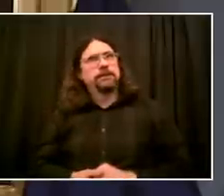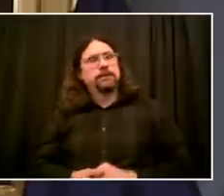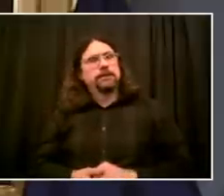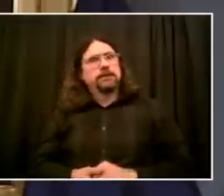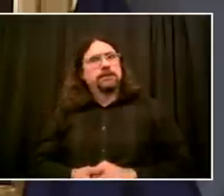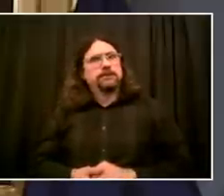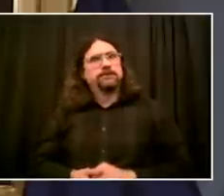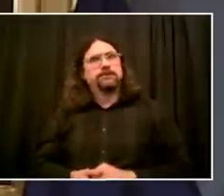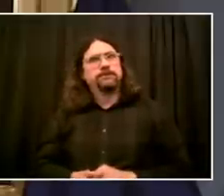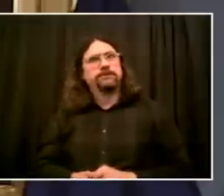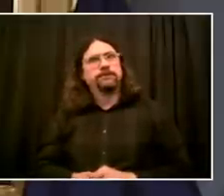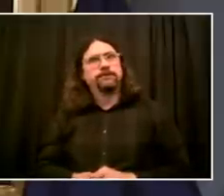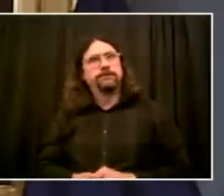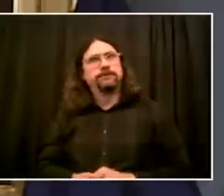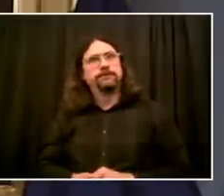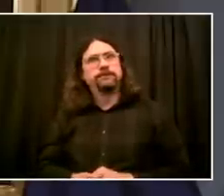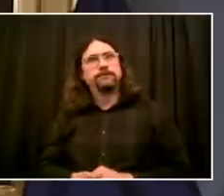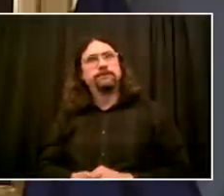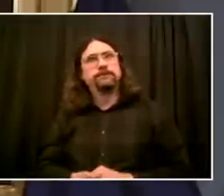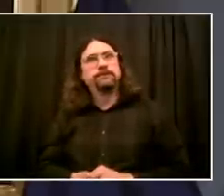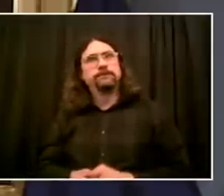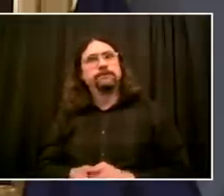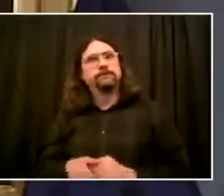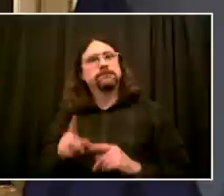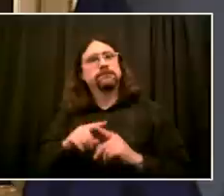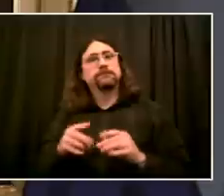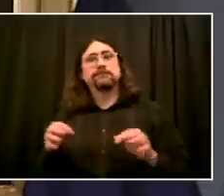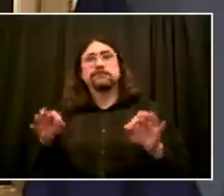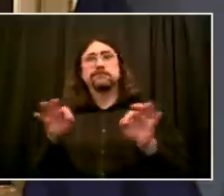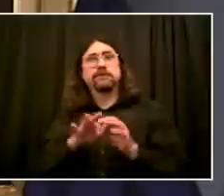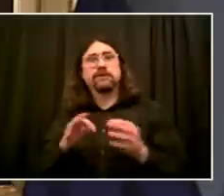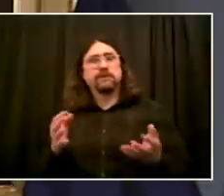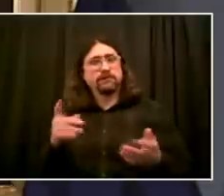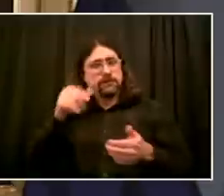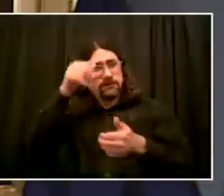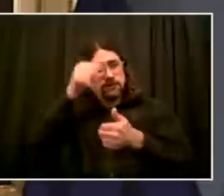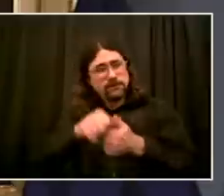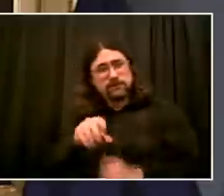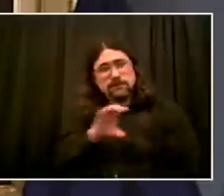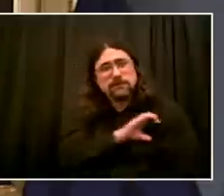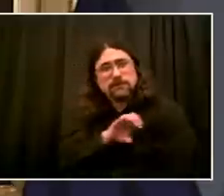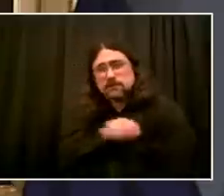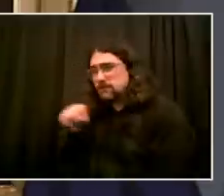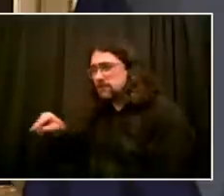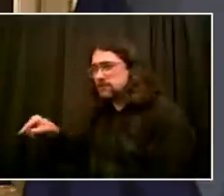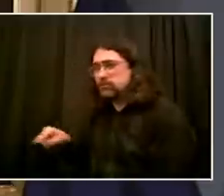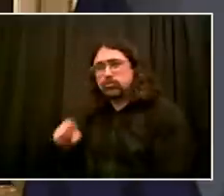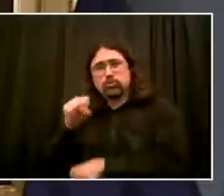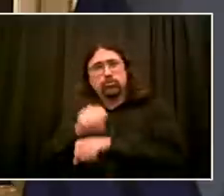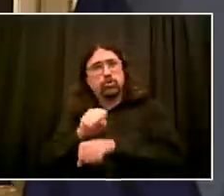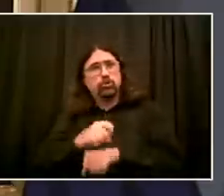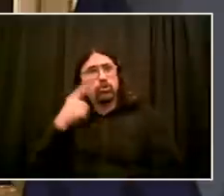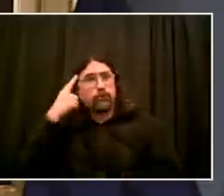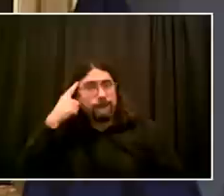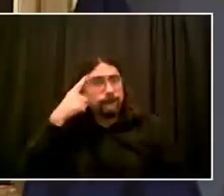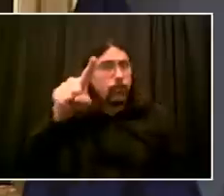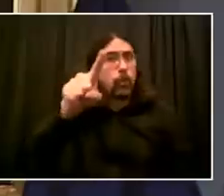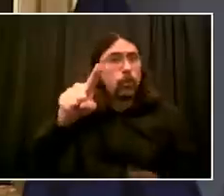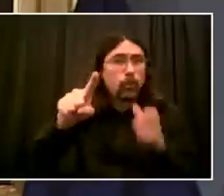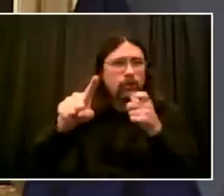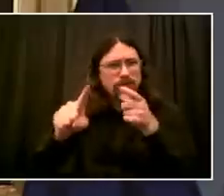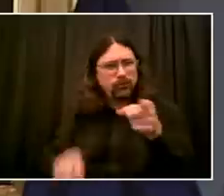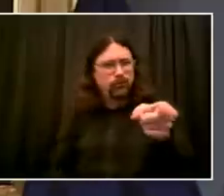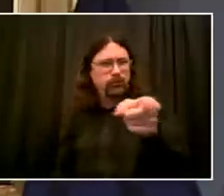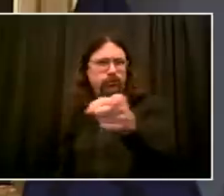remember the bigger picture of policing and community and neighborhood policing. And it's tough. That is the reality. These are